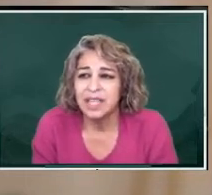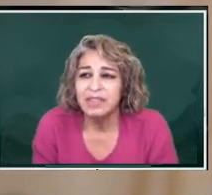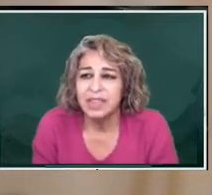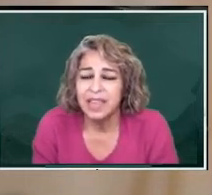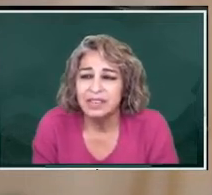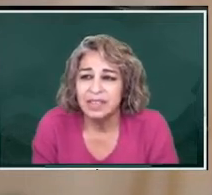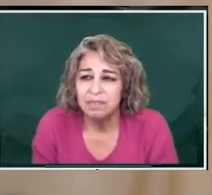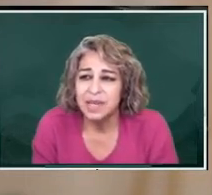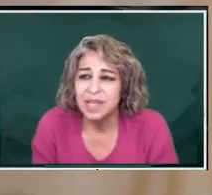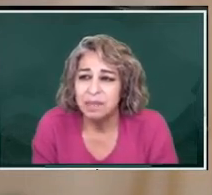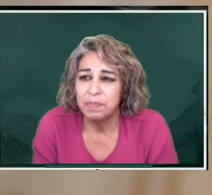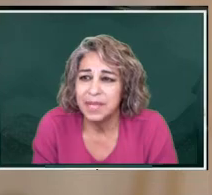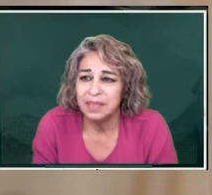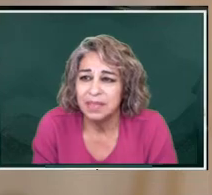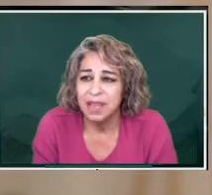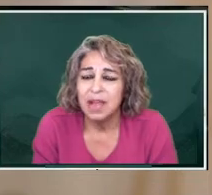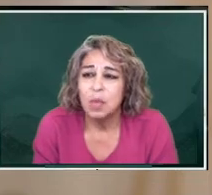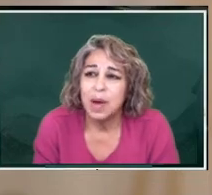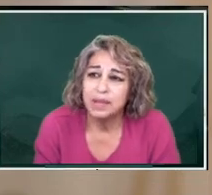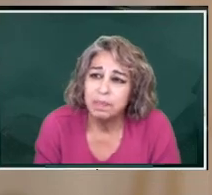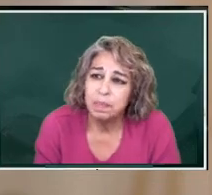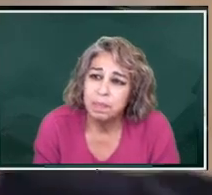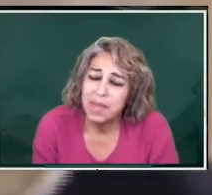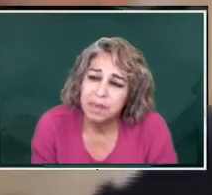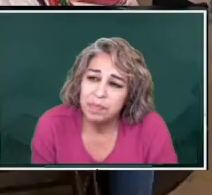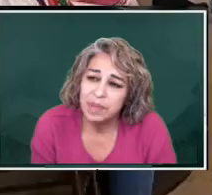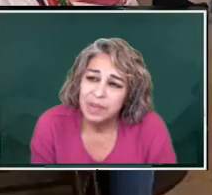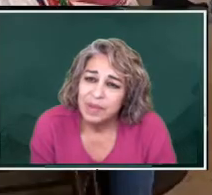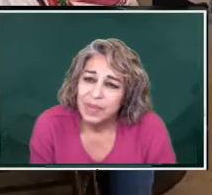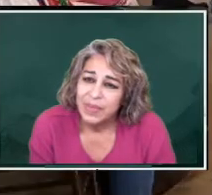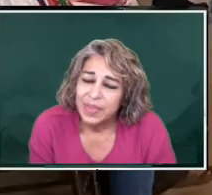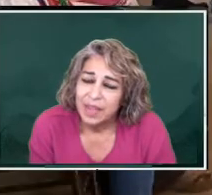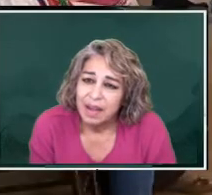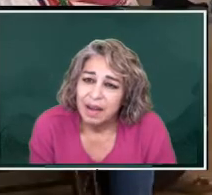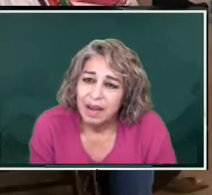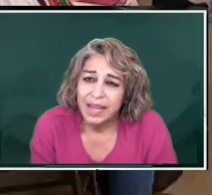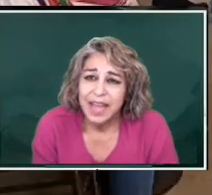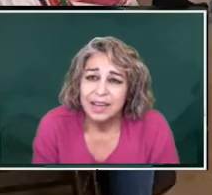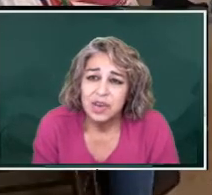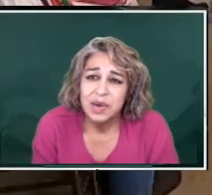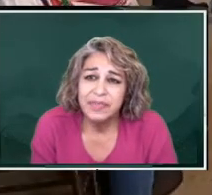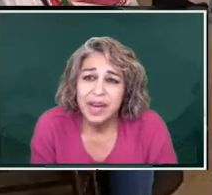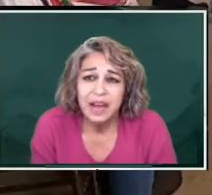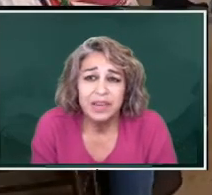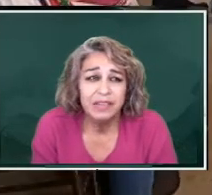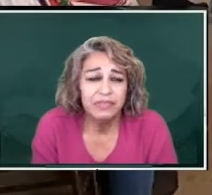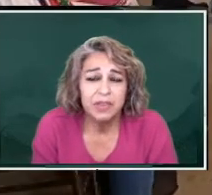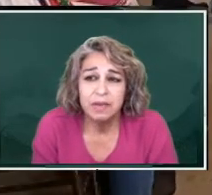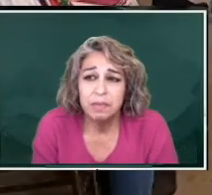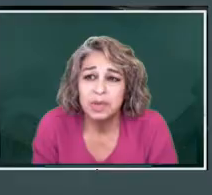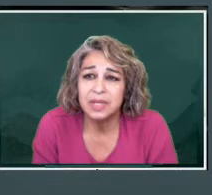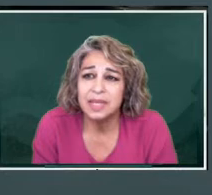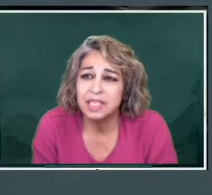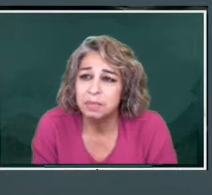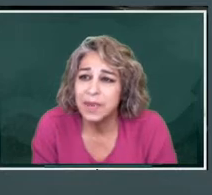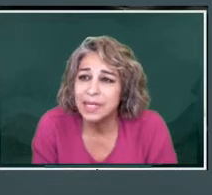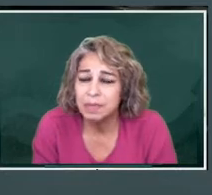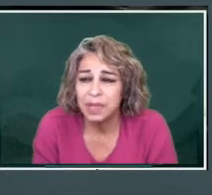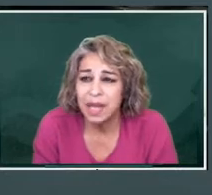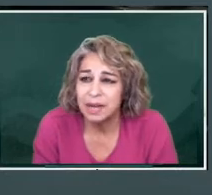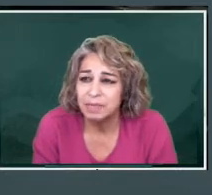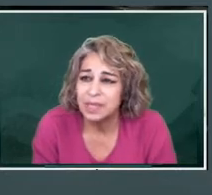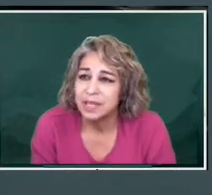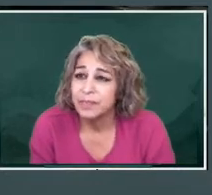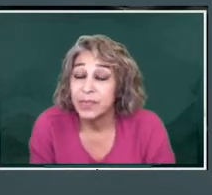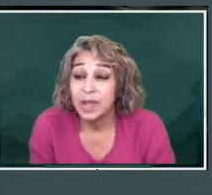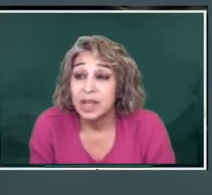to cost 7,000 million pesos. While the people don't even have enough for the most indispensable